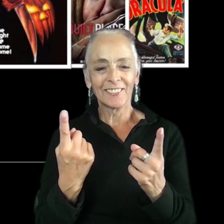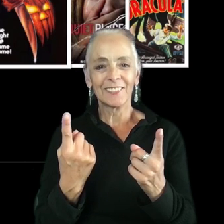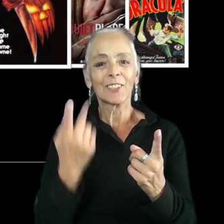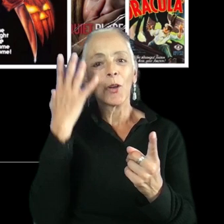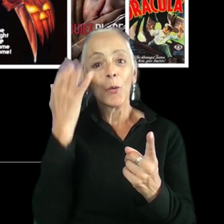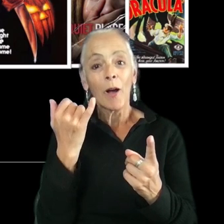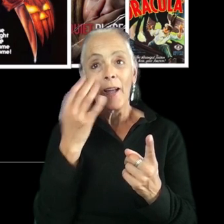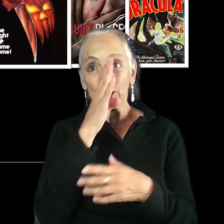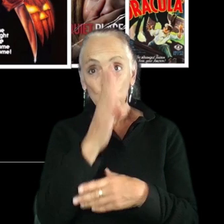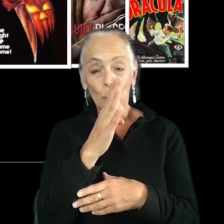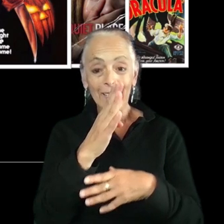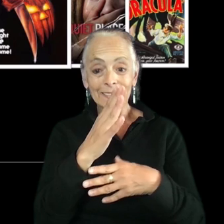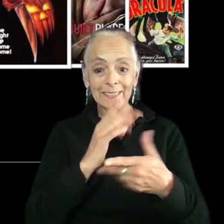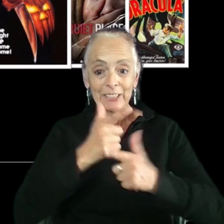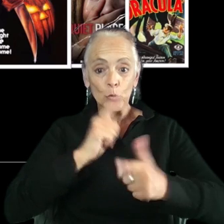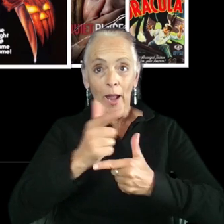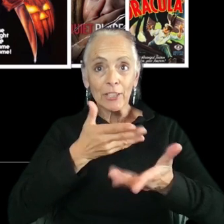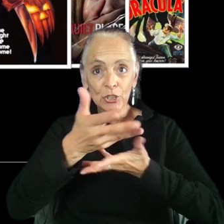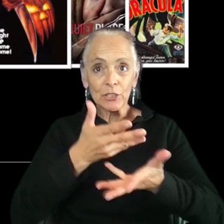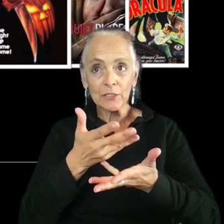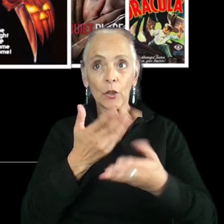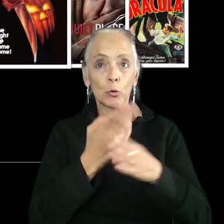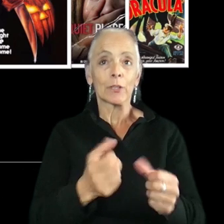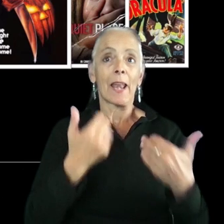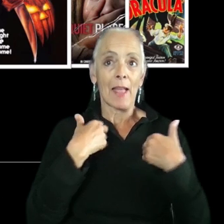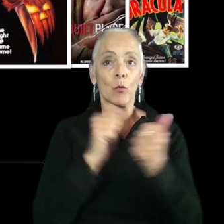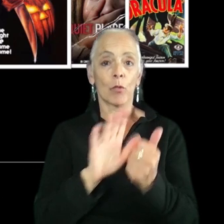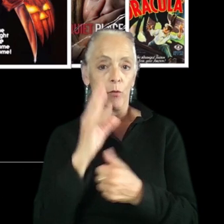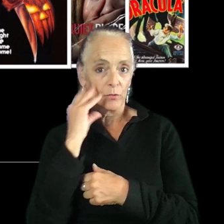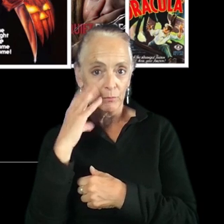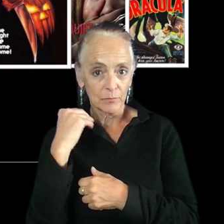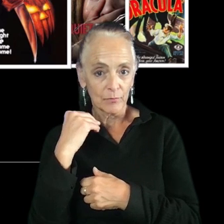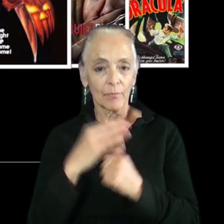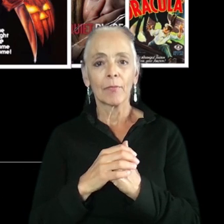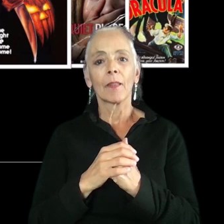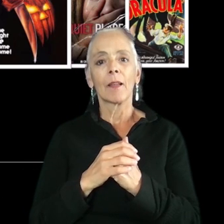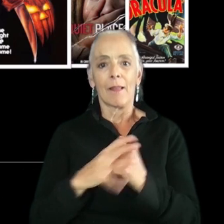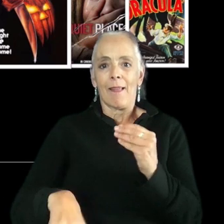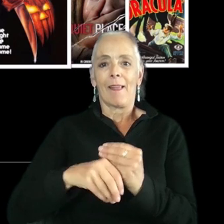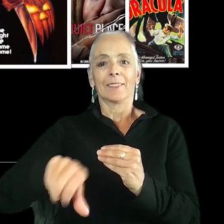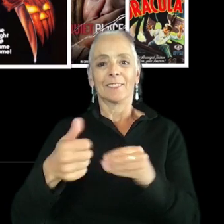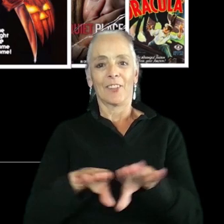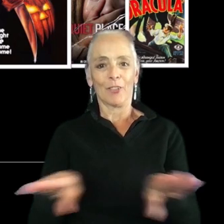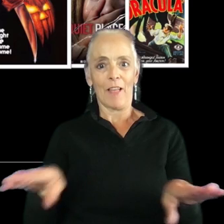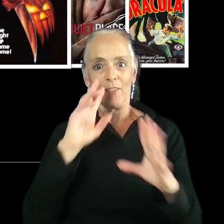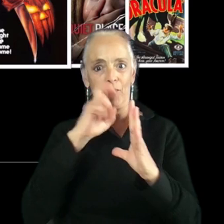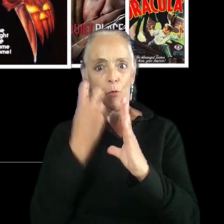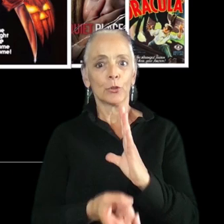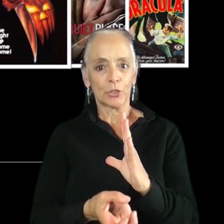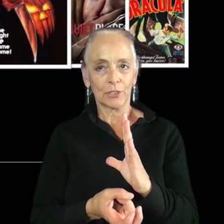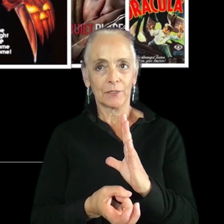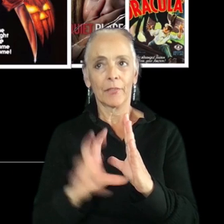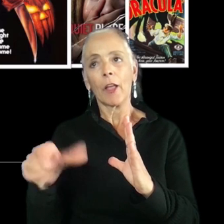direct interaction that the user can have with your experience. So that adds a whole other level of immersion that the